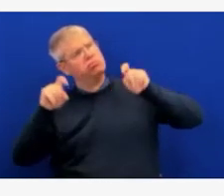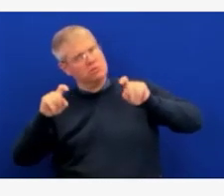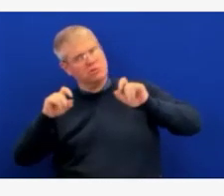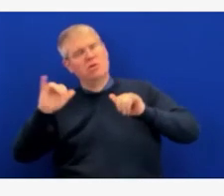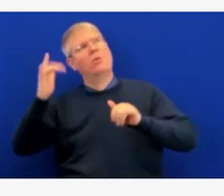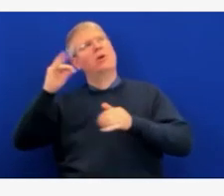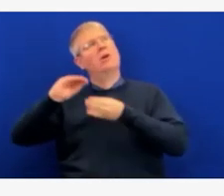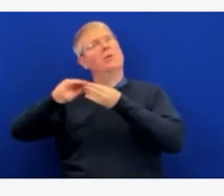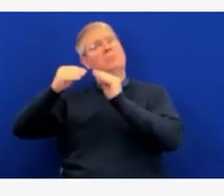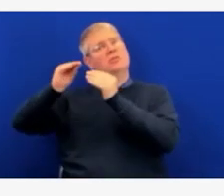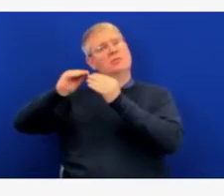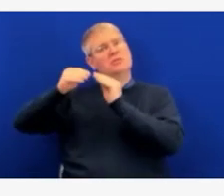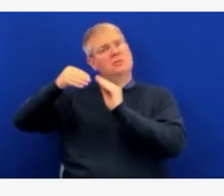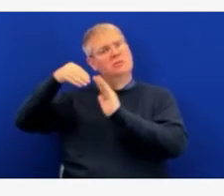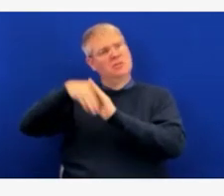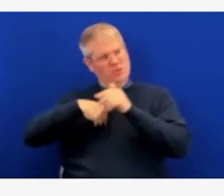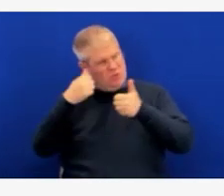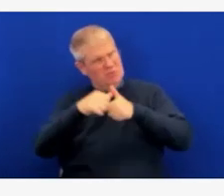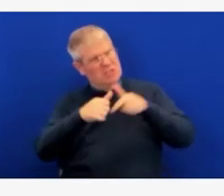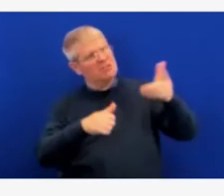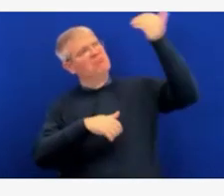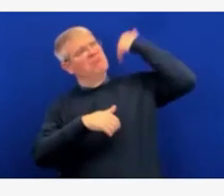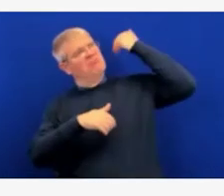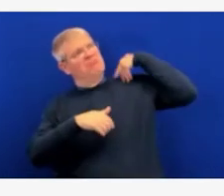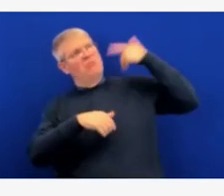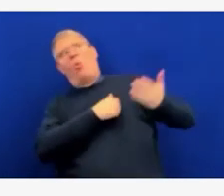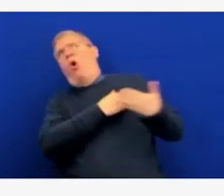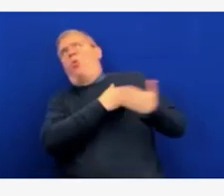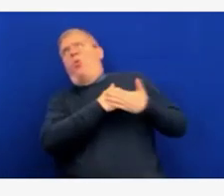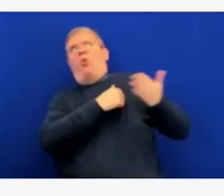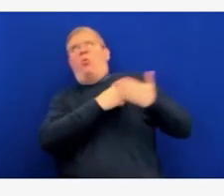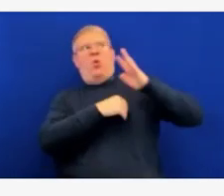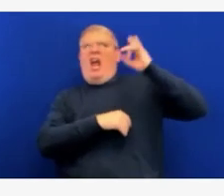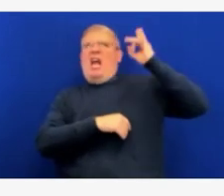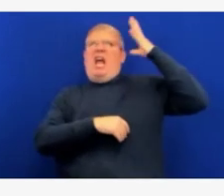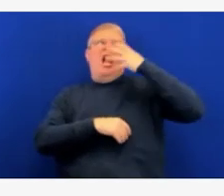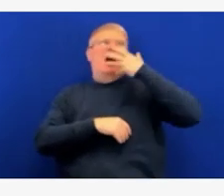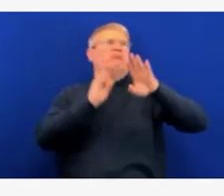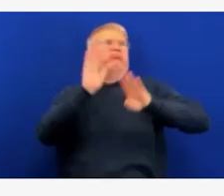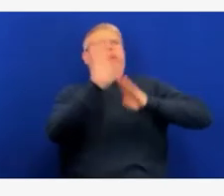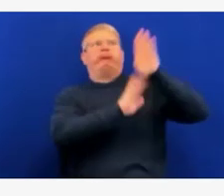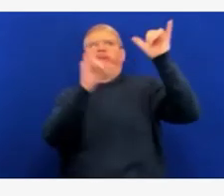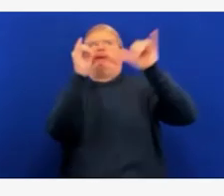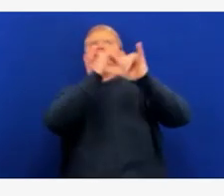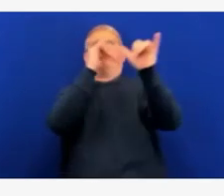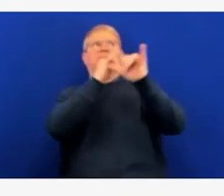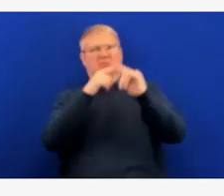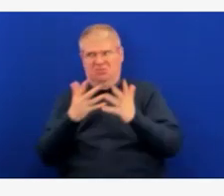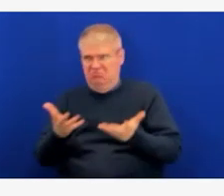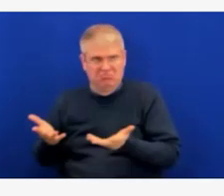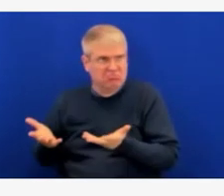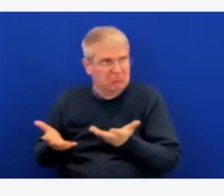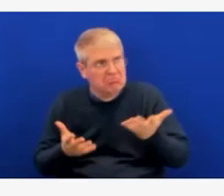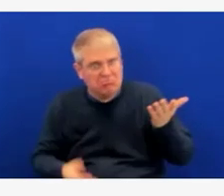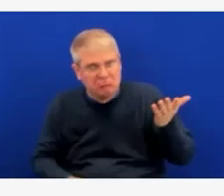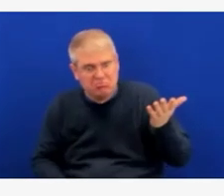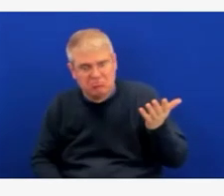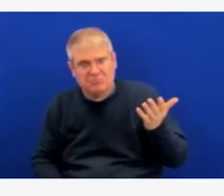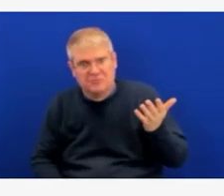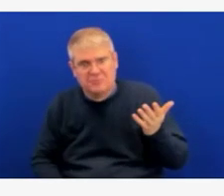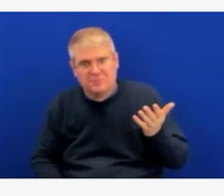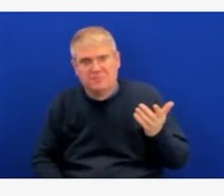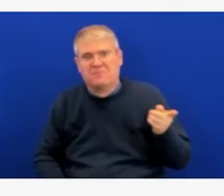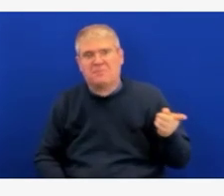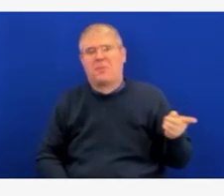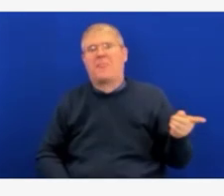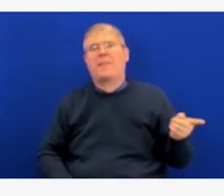Melissa, that is a question for Dr. Turner. So, I'm going to turn it back to her. Yeah, thanks, Okie. So, Melissa, we love